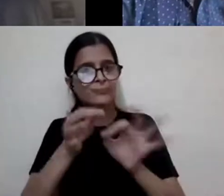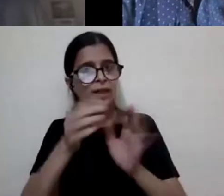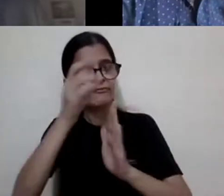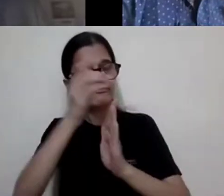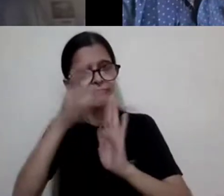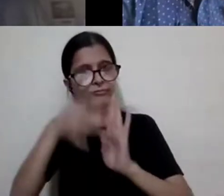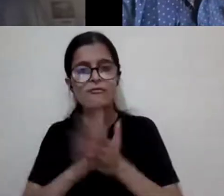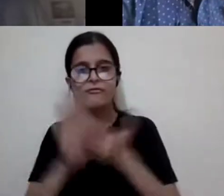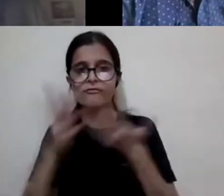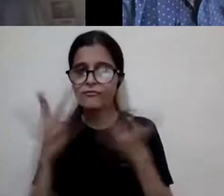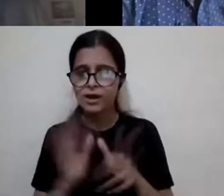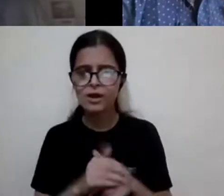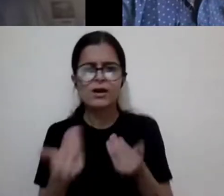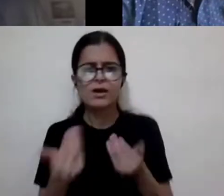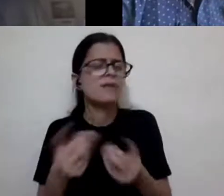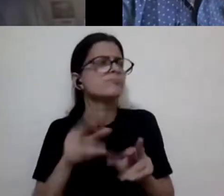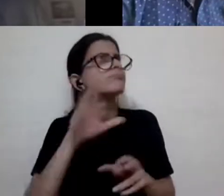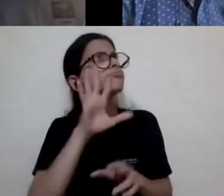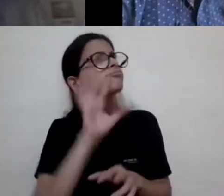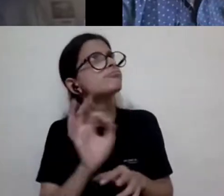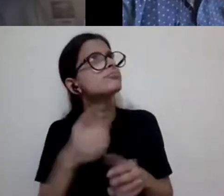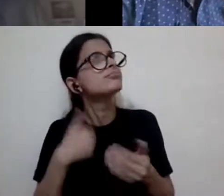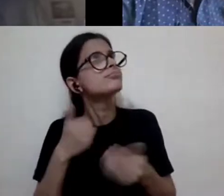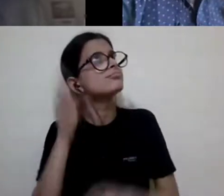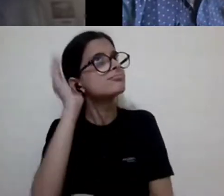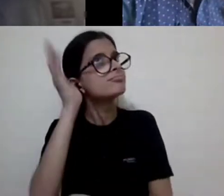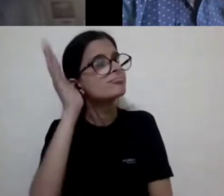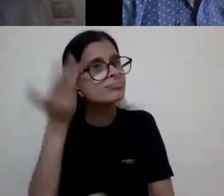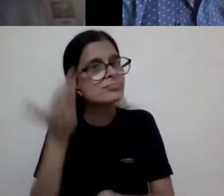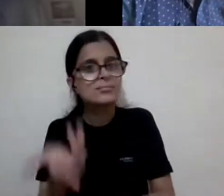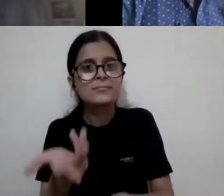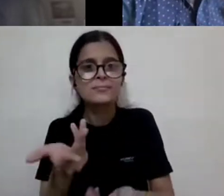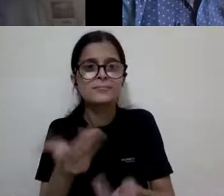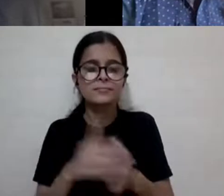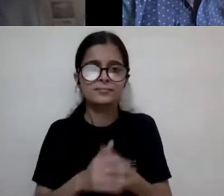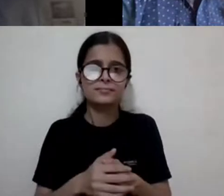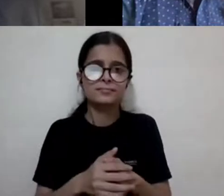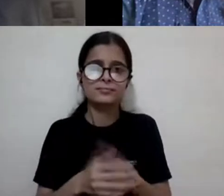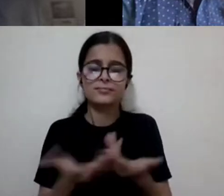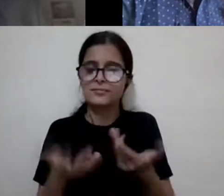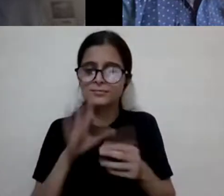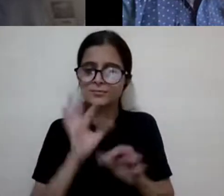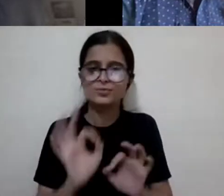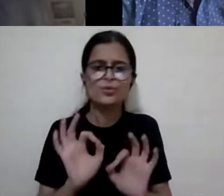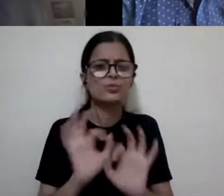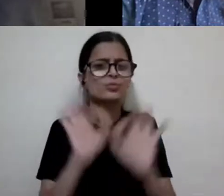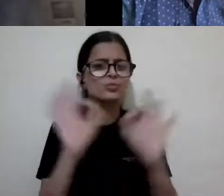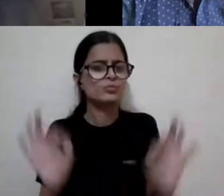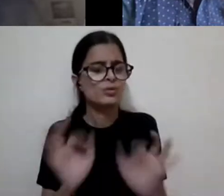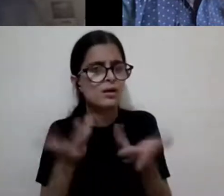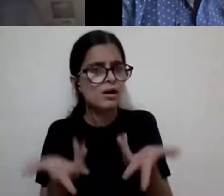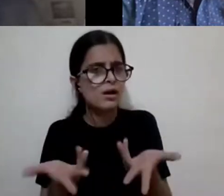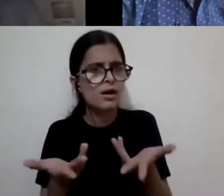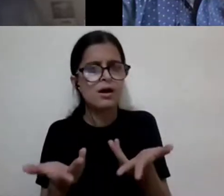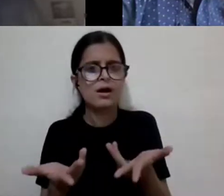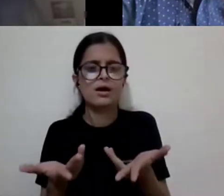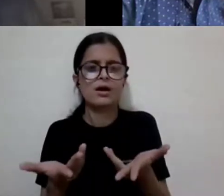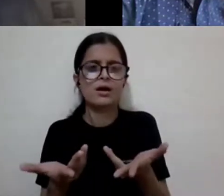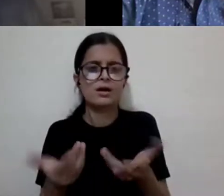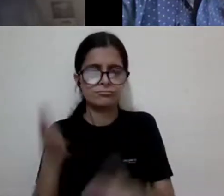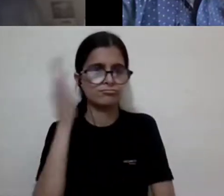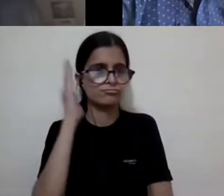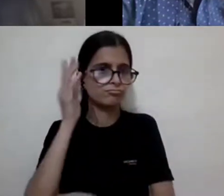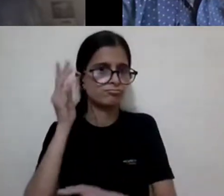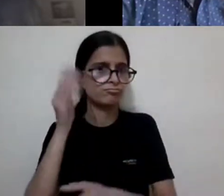I'm not sure that what I'm going to present is going to perhaps be a rehash. I'm not sure of some of the things that you've been